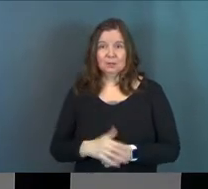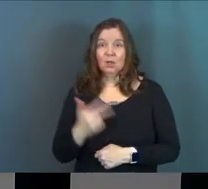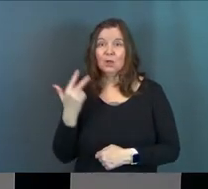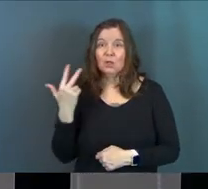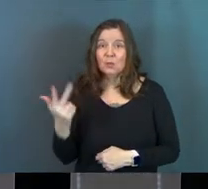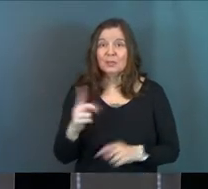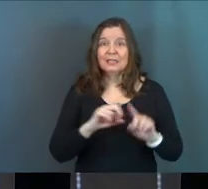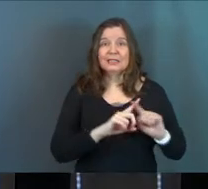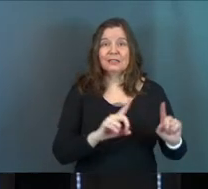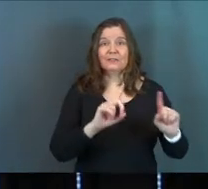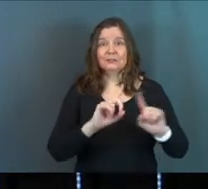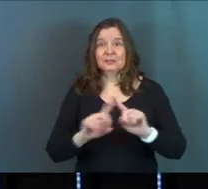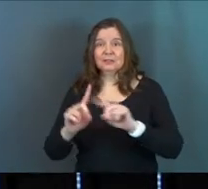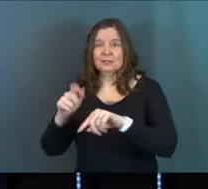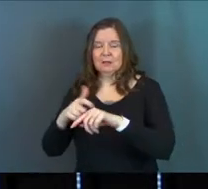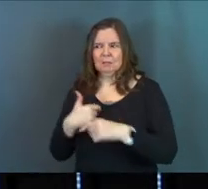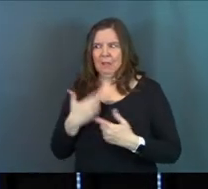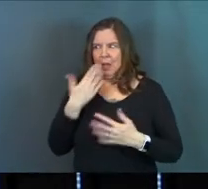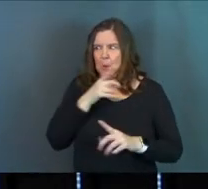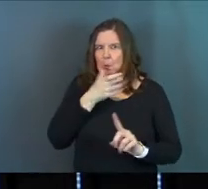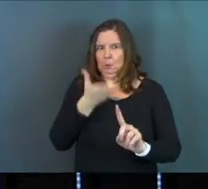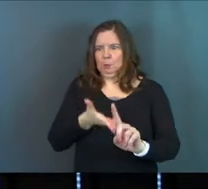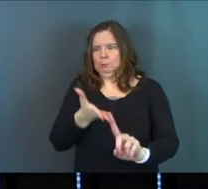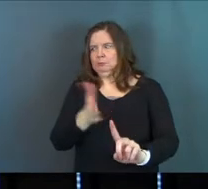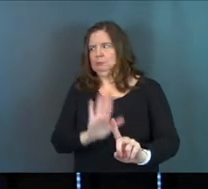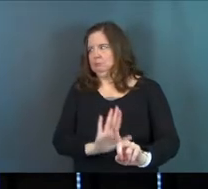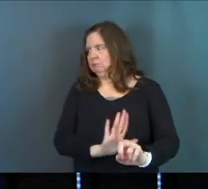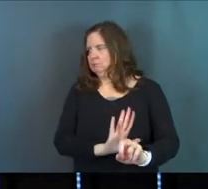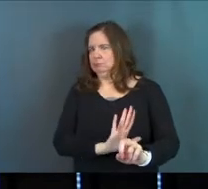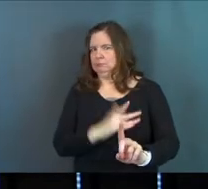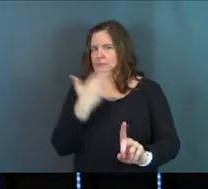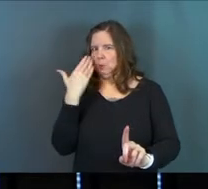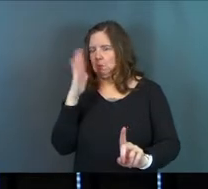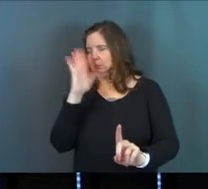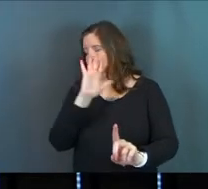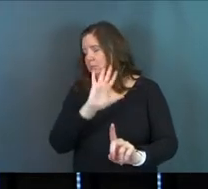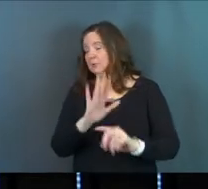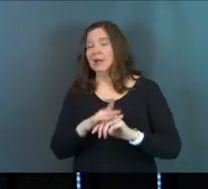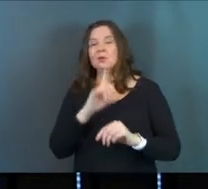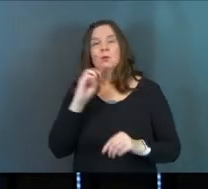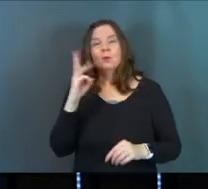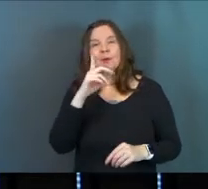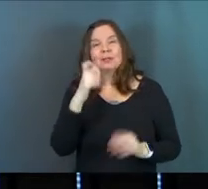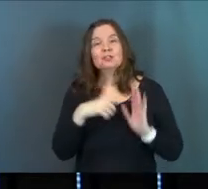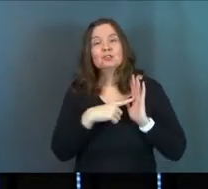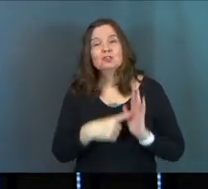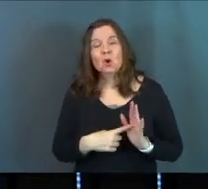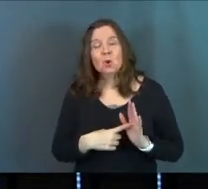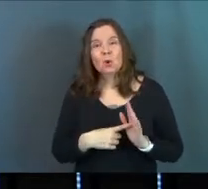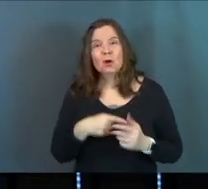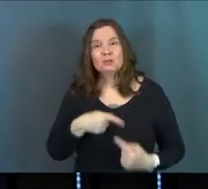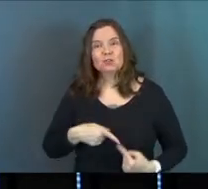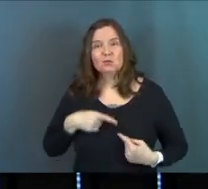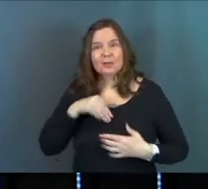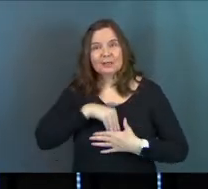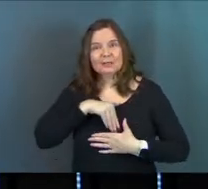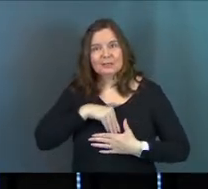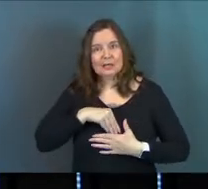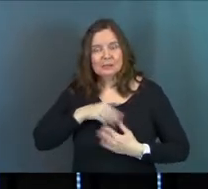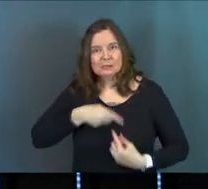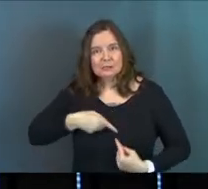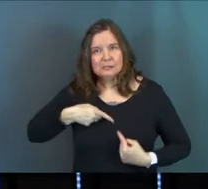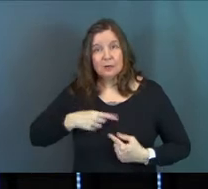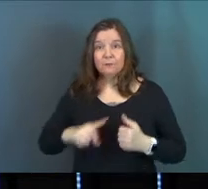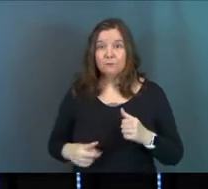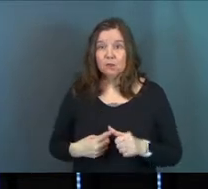Three different times he says, I don't know who that guy is, right? And it's just really weird because it shows the struggle in Peter, okay?